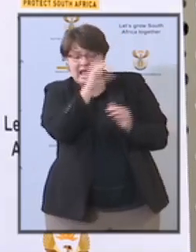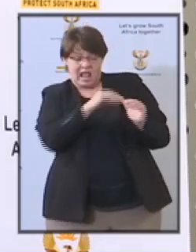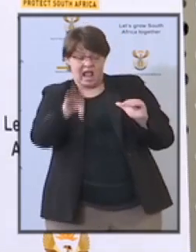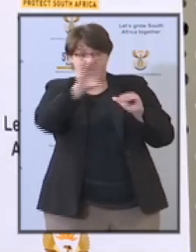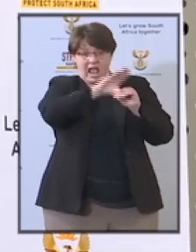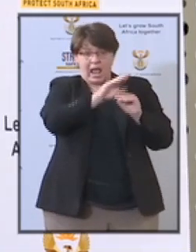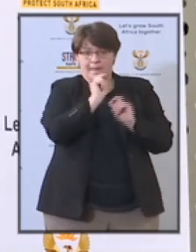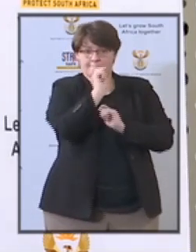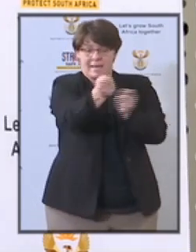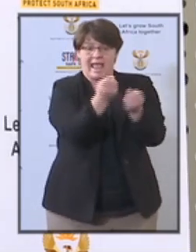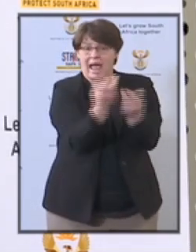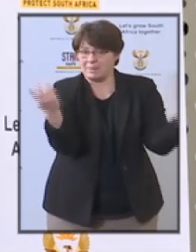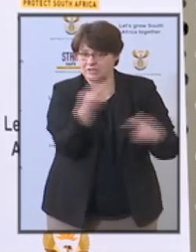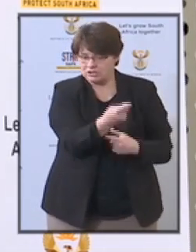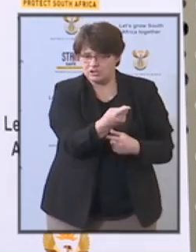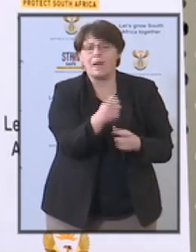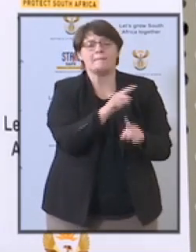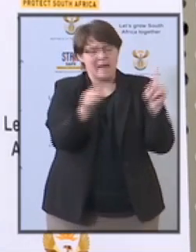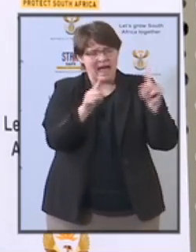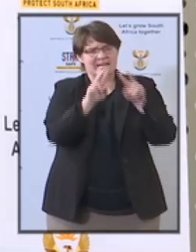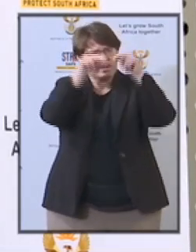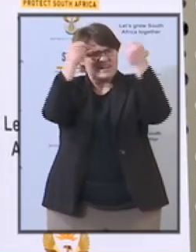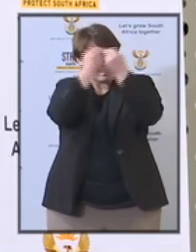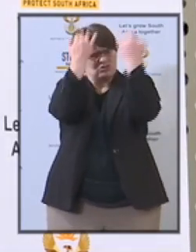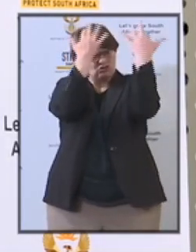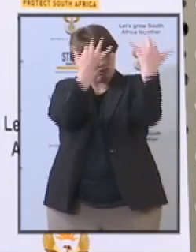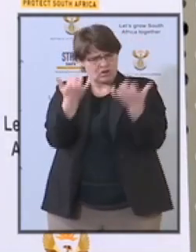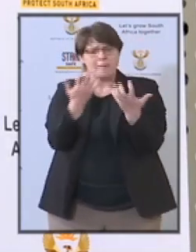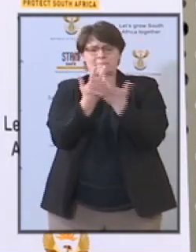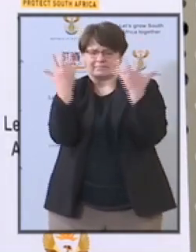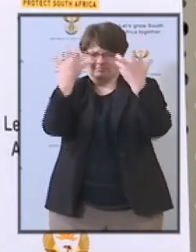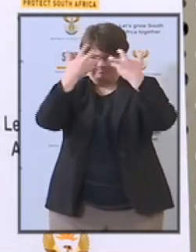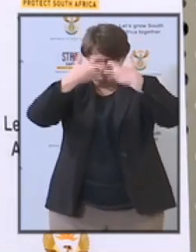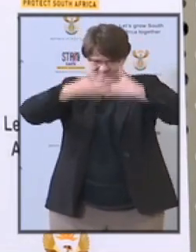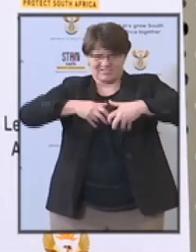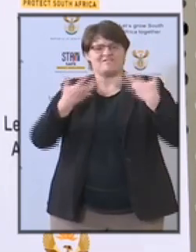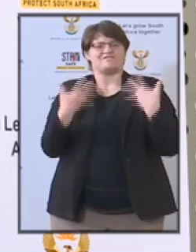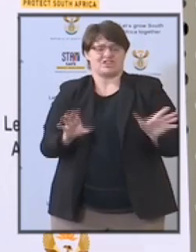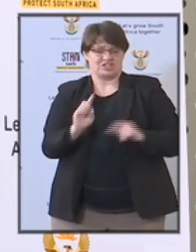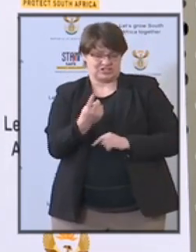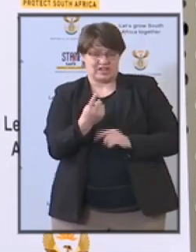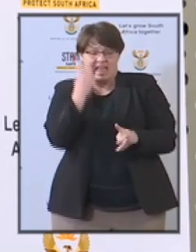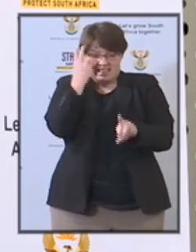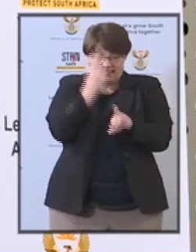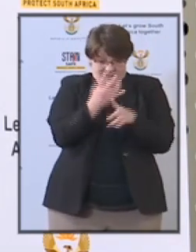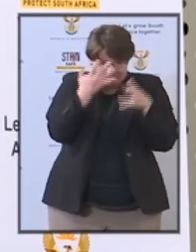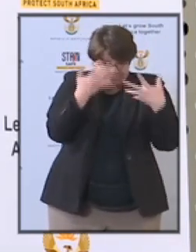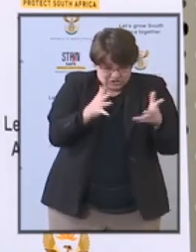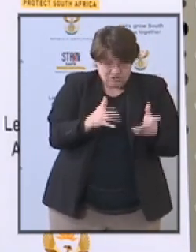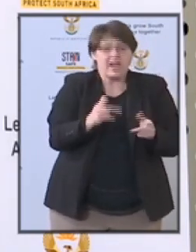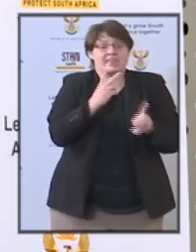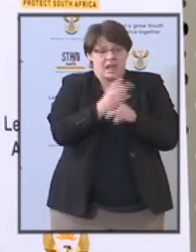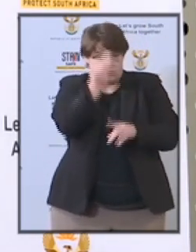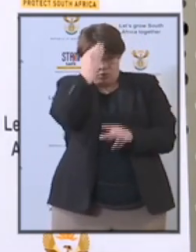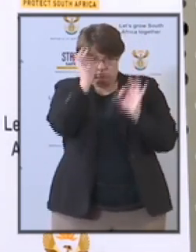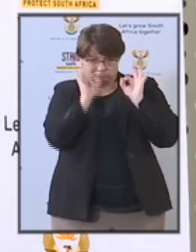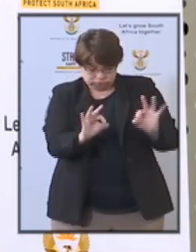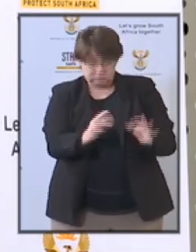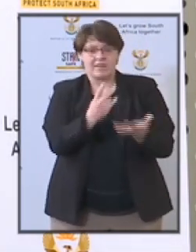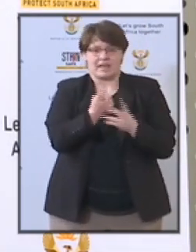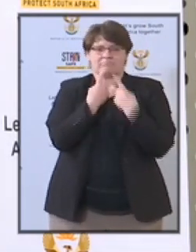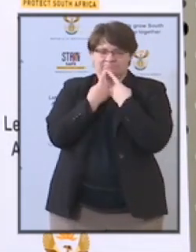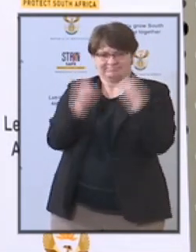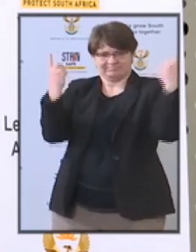national treasury will still consolidate and be able to give the full details or in terms of the amount hence they are part of the inter